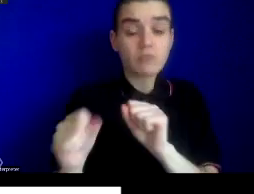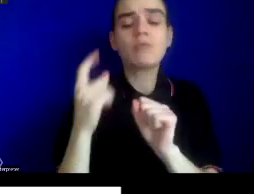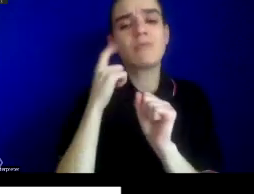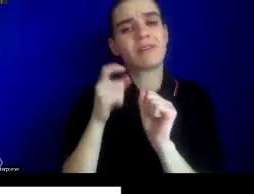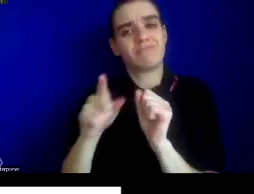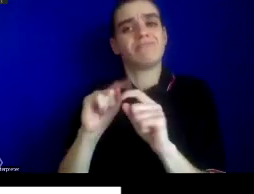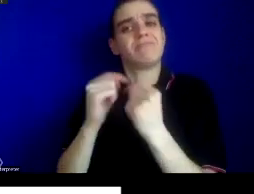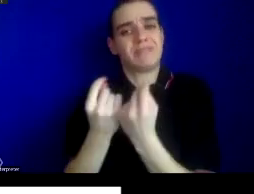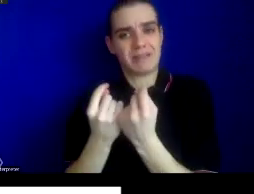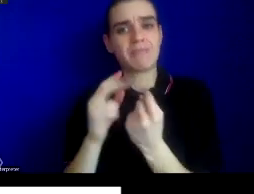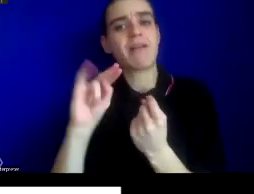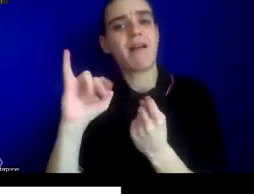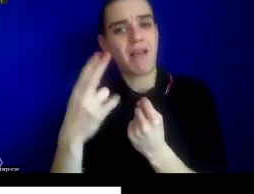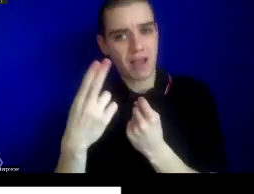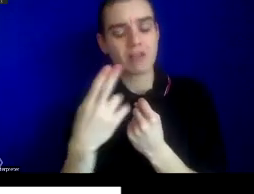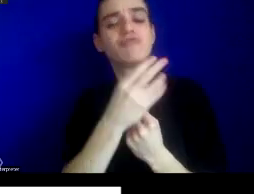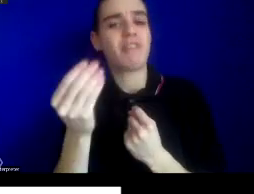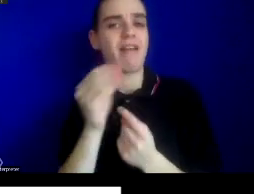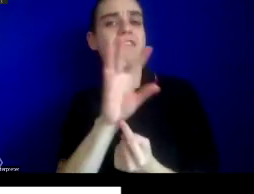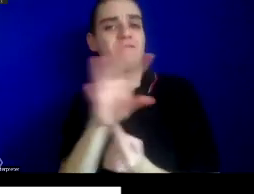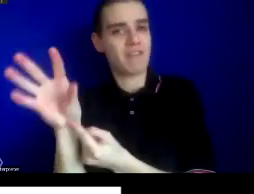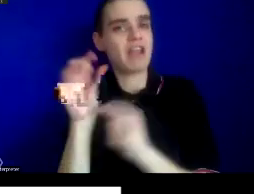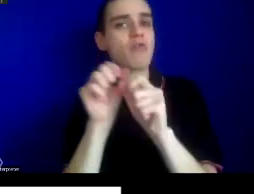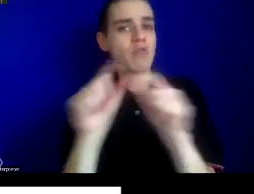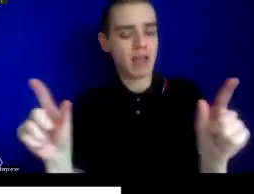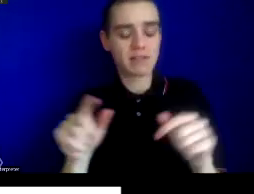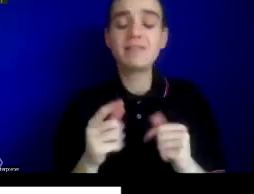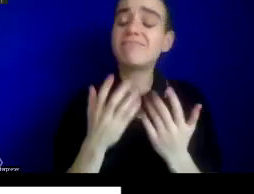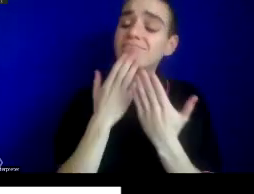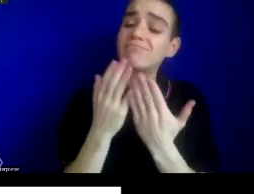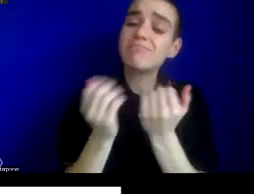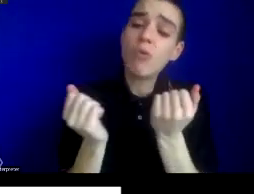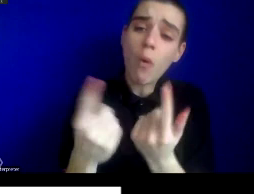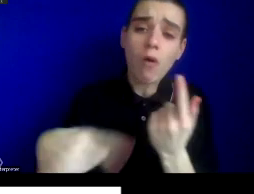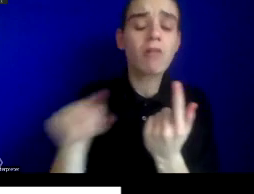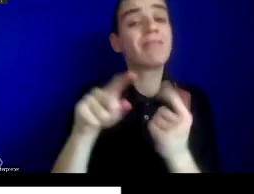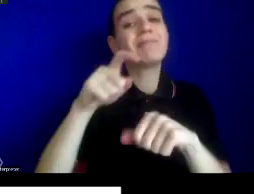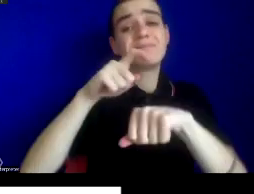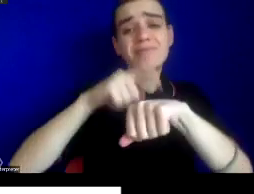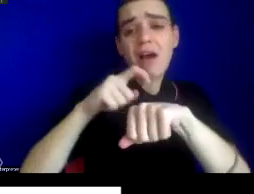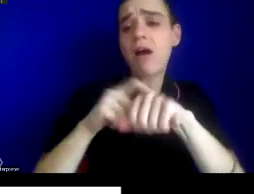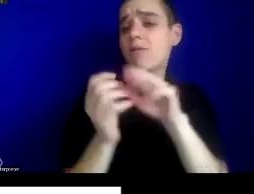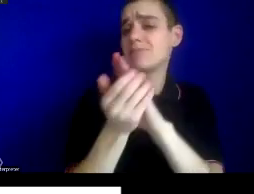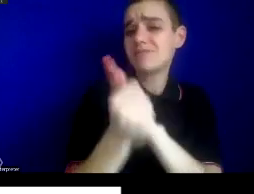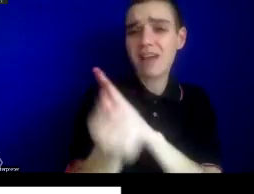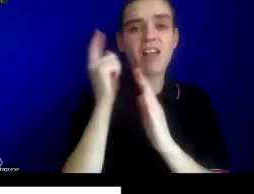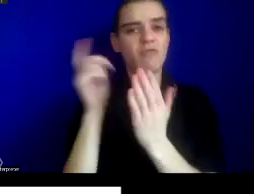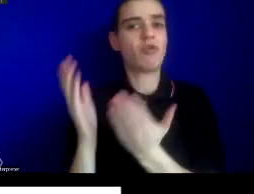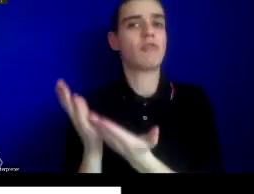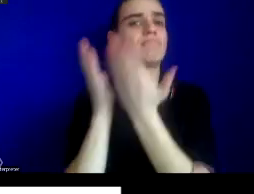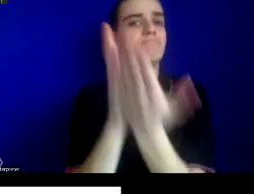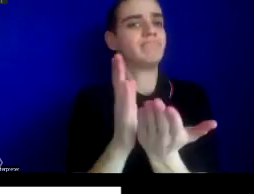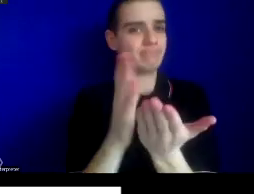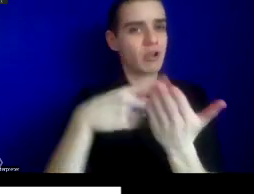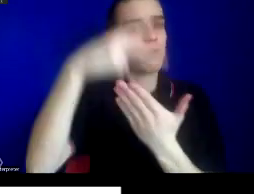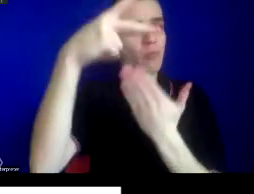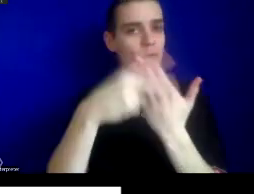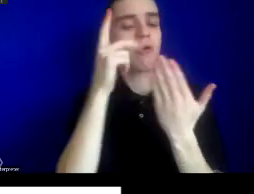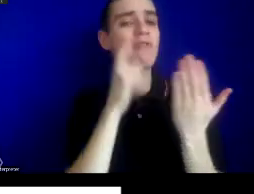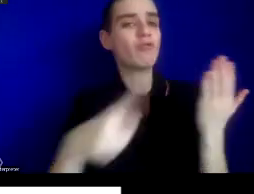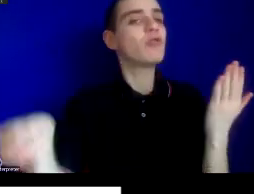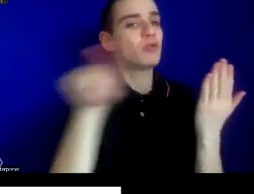and at NIH videocasting. And I want to thank all of them for their time and their talent in bringing this program to you, the public, for free.